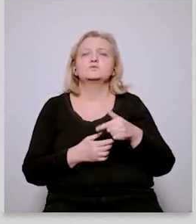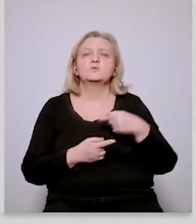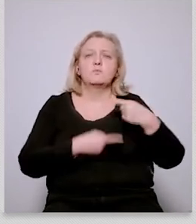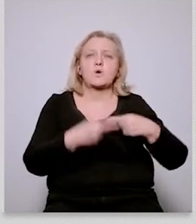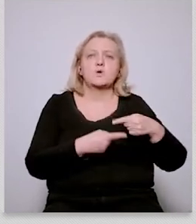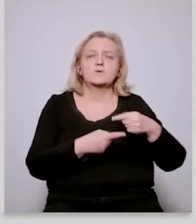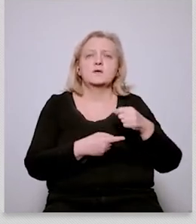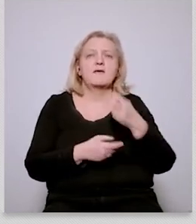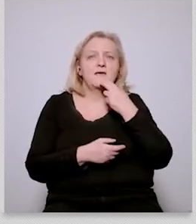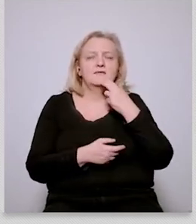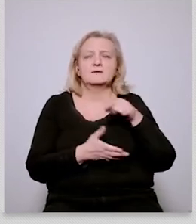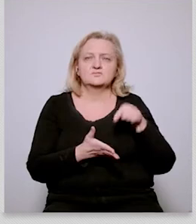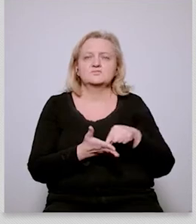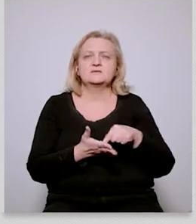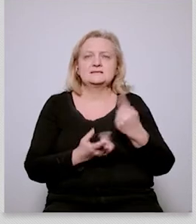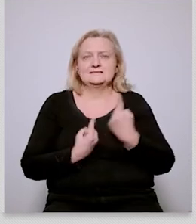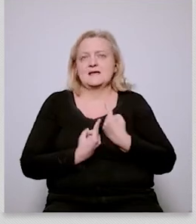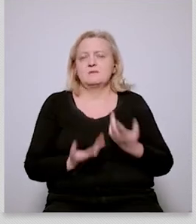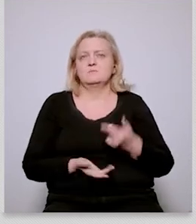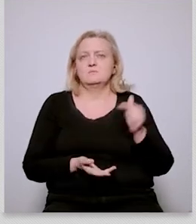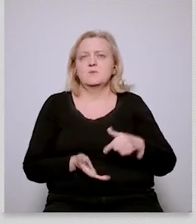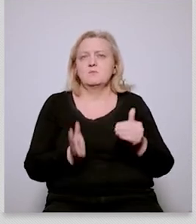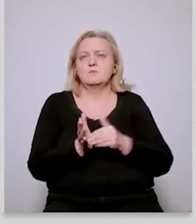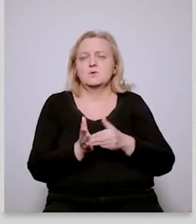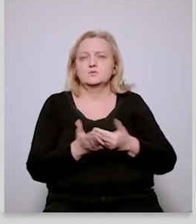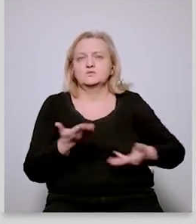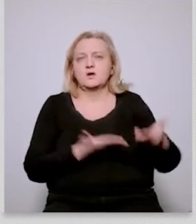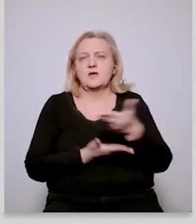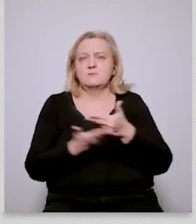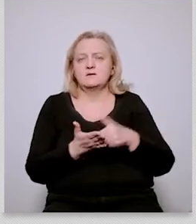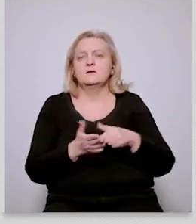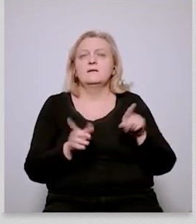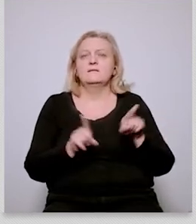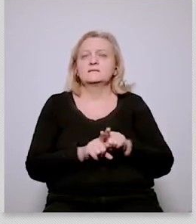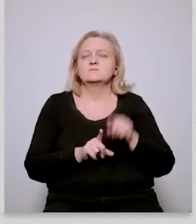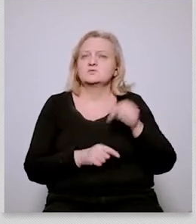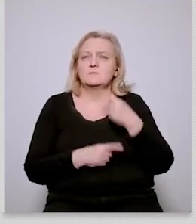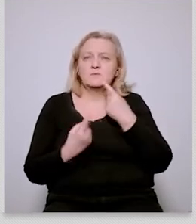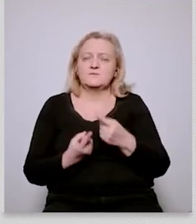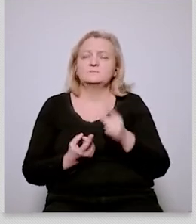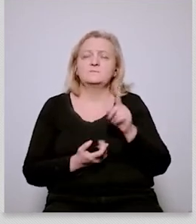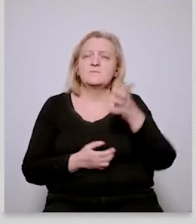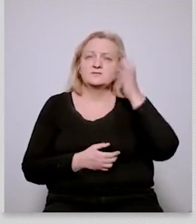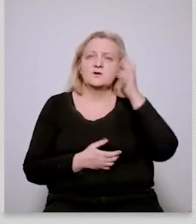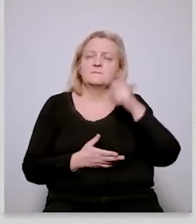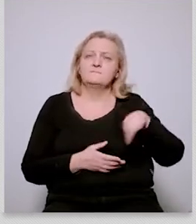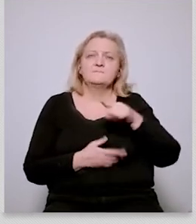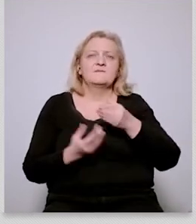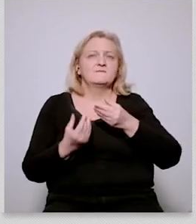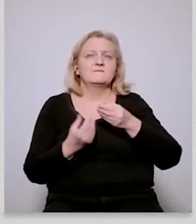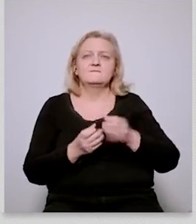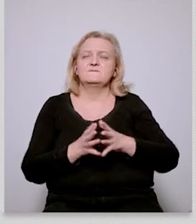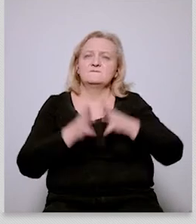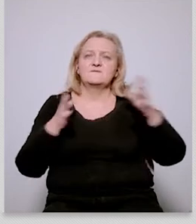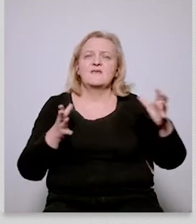our country it's also to be noted here that czechia is one of the biggest exporters of electricity for the past decades in europe